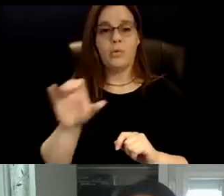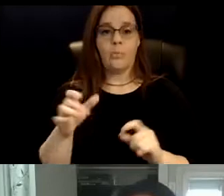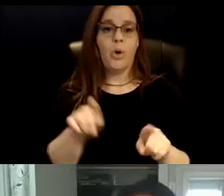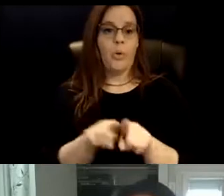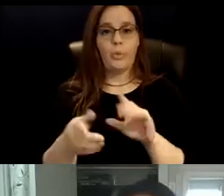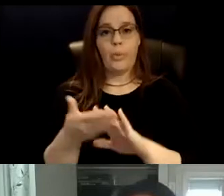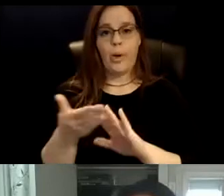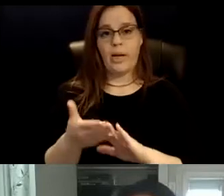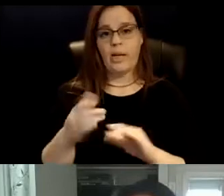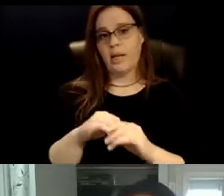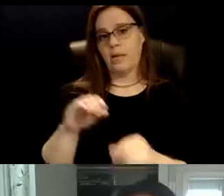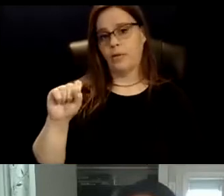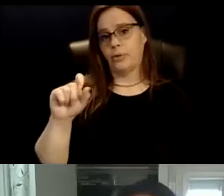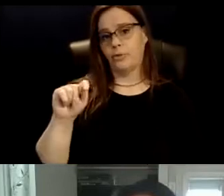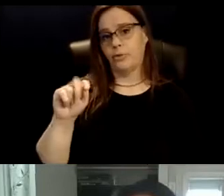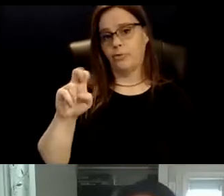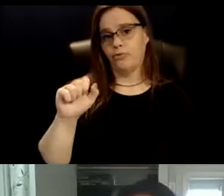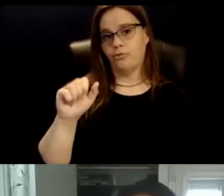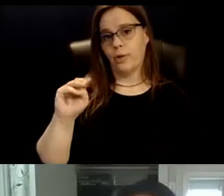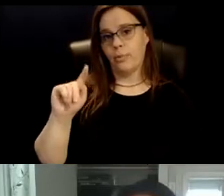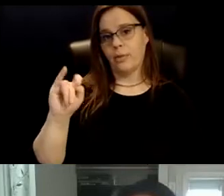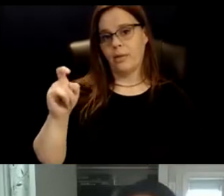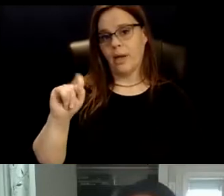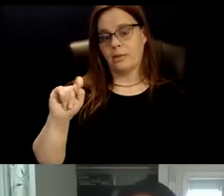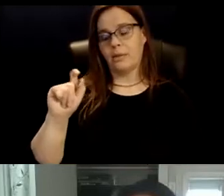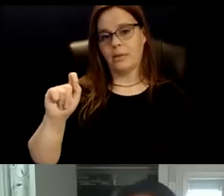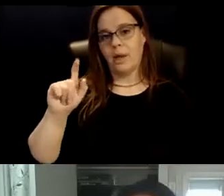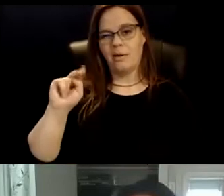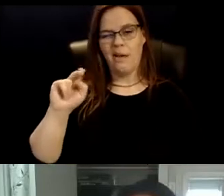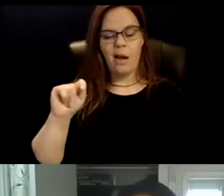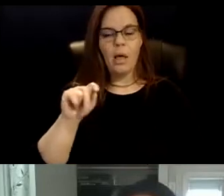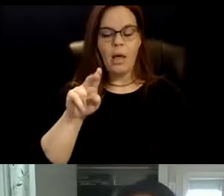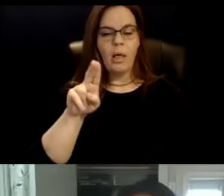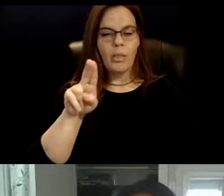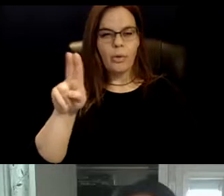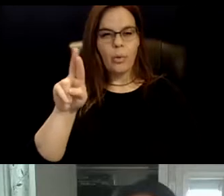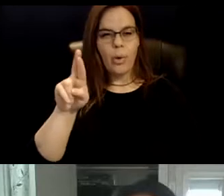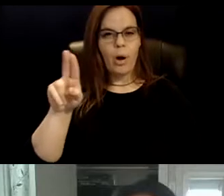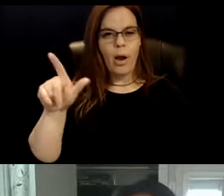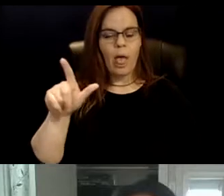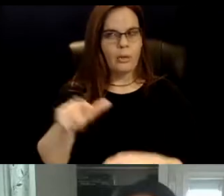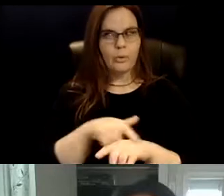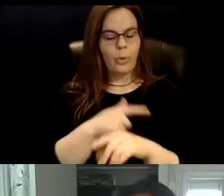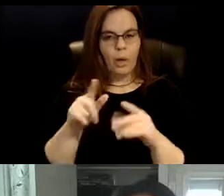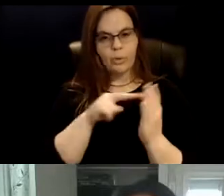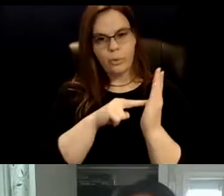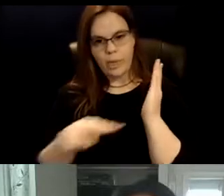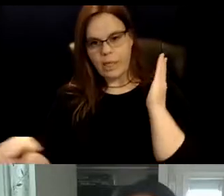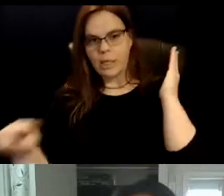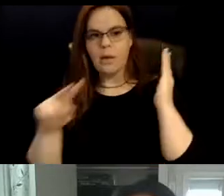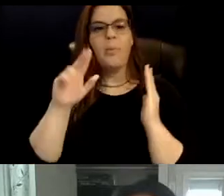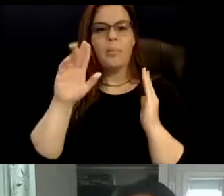.net. The URL is too long to read, but Robin has posted it in the chat for anybody who's interested.